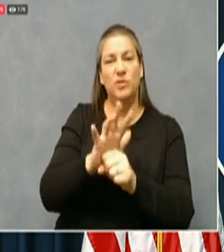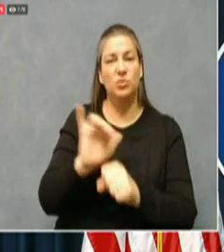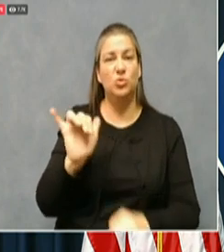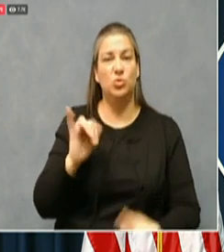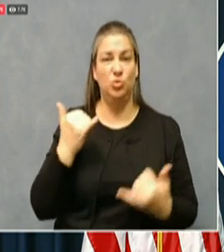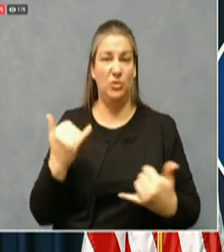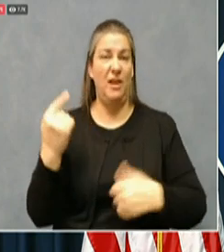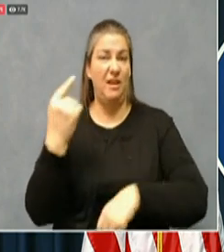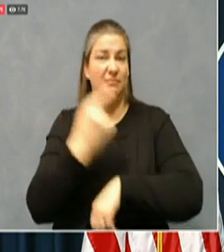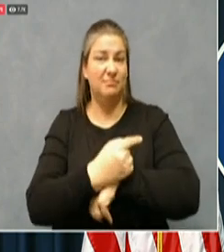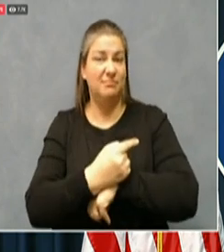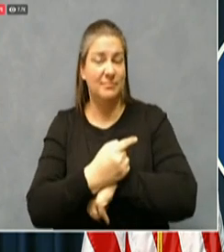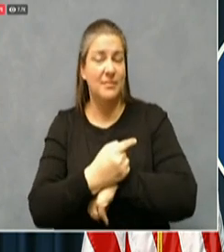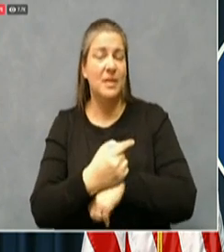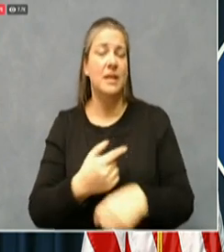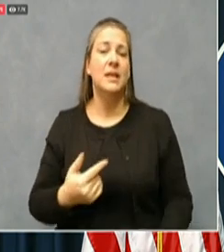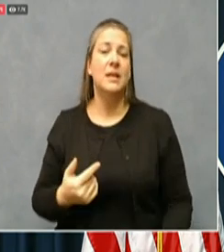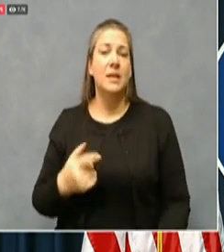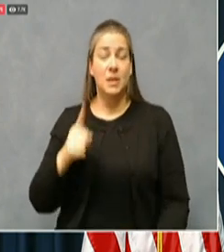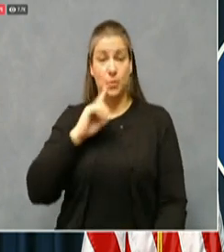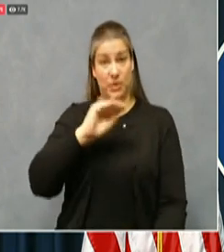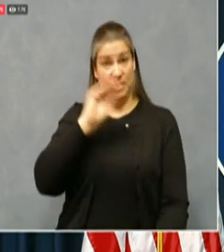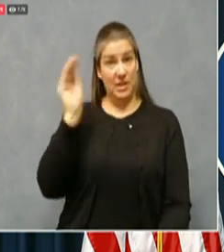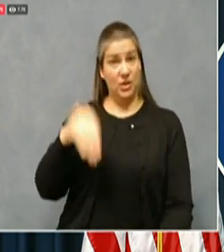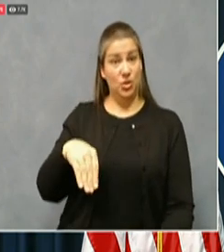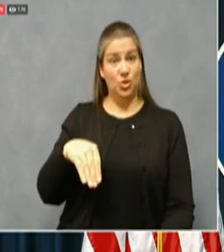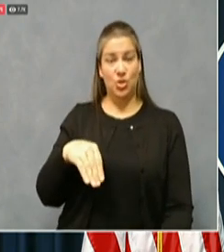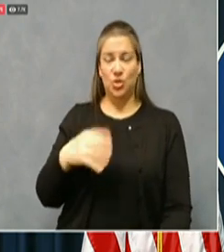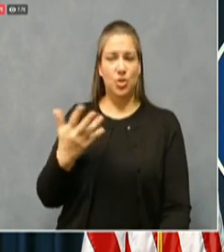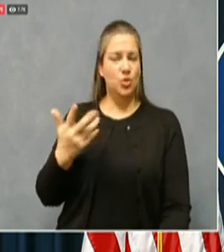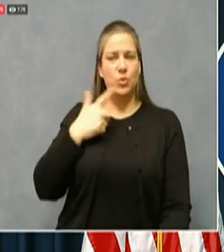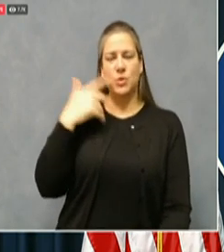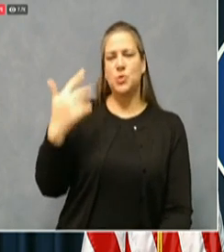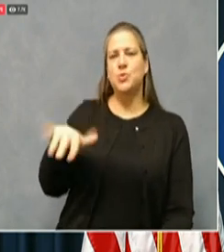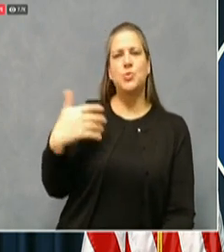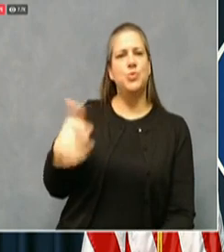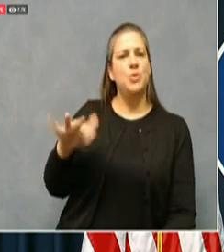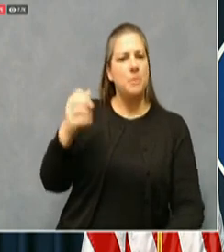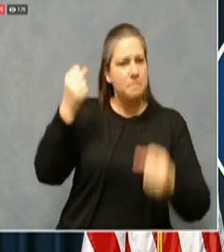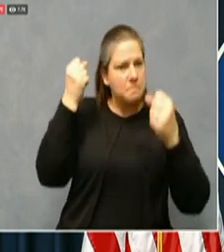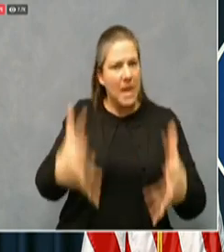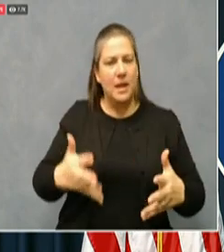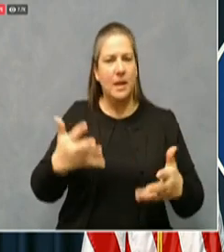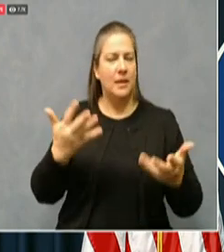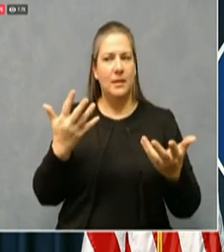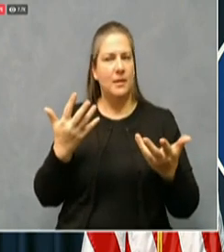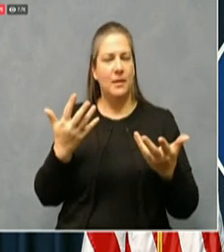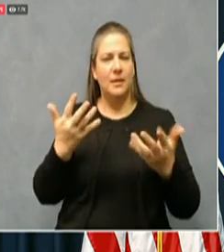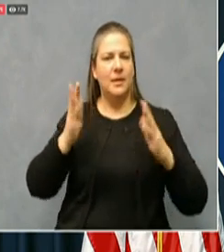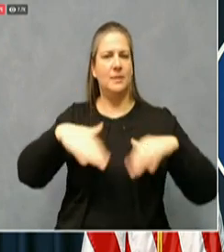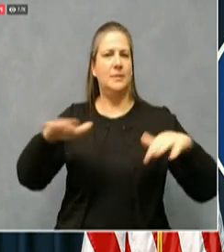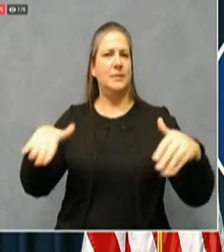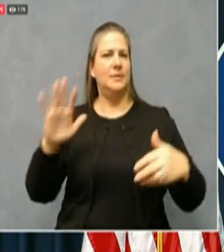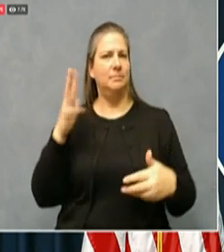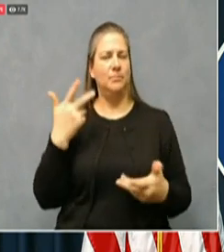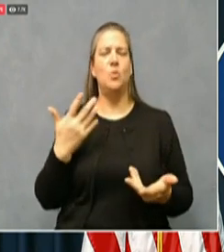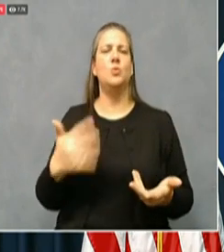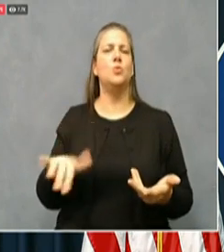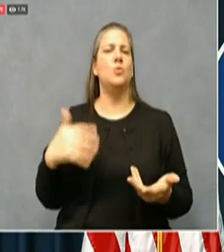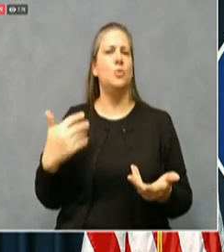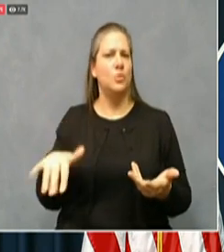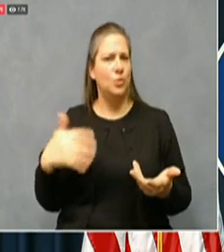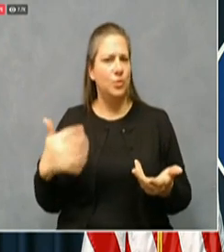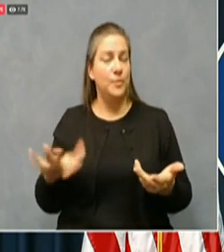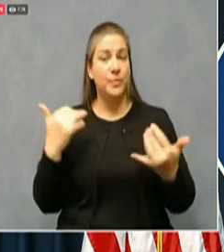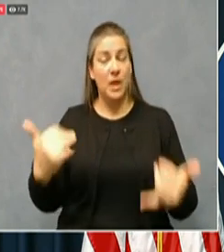overall has grown so much of kids and in our overall cases. We're now at 190